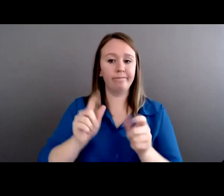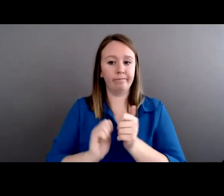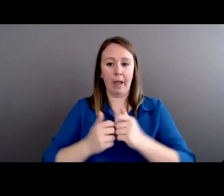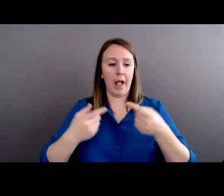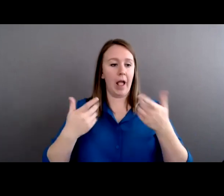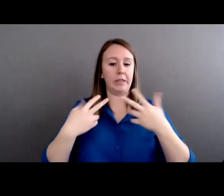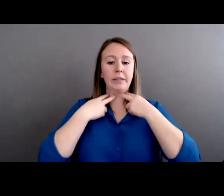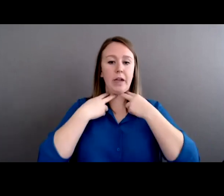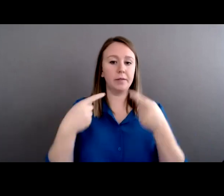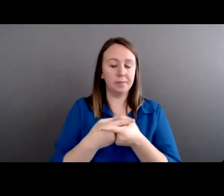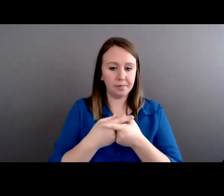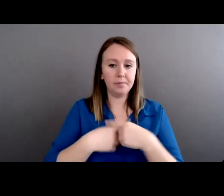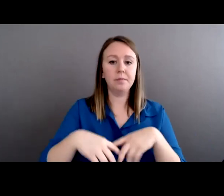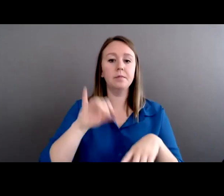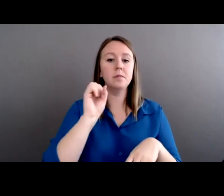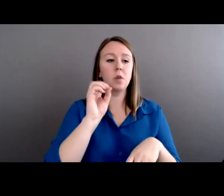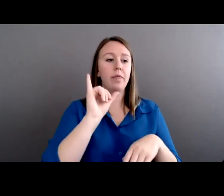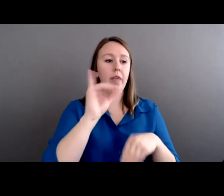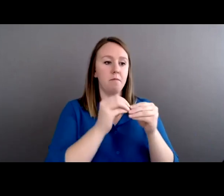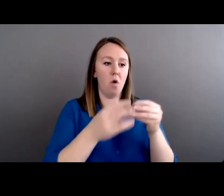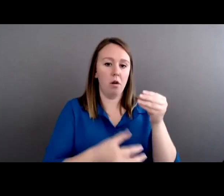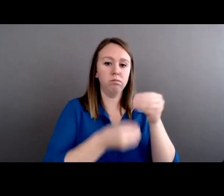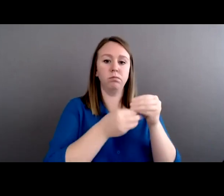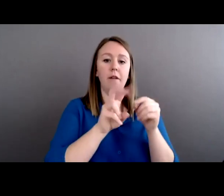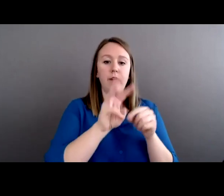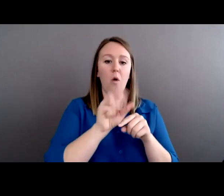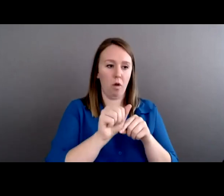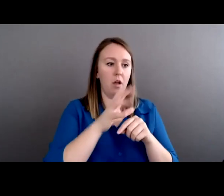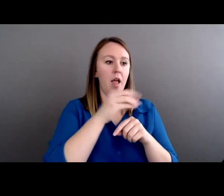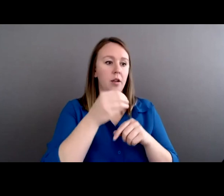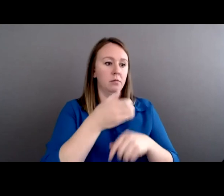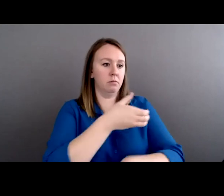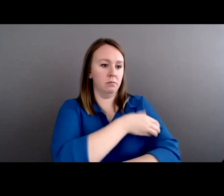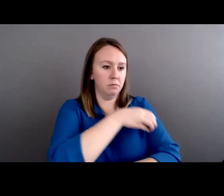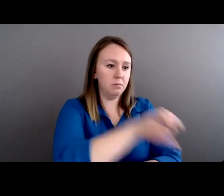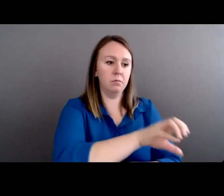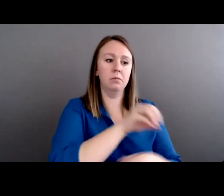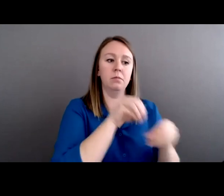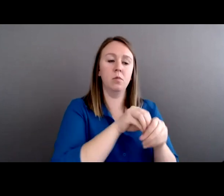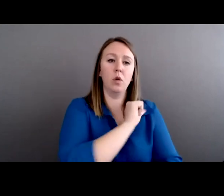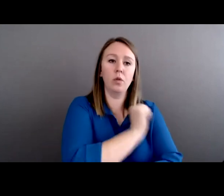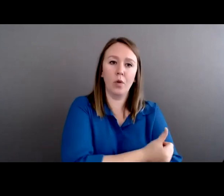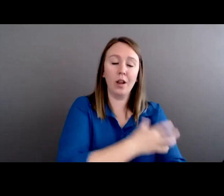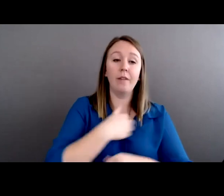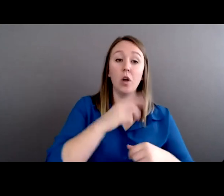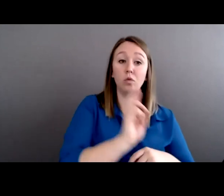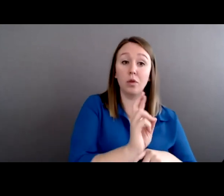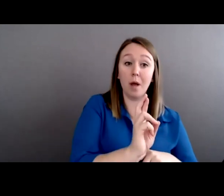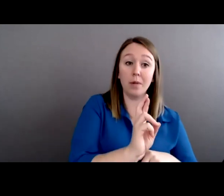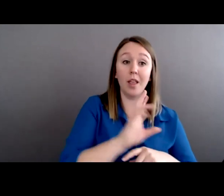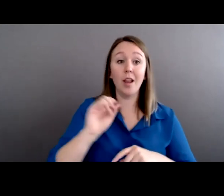tribal authority. And there's a Republican version of the bill, a Senate version of the bill that